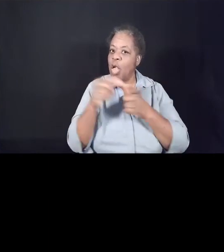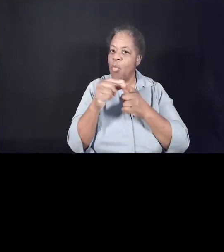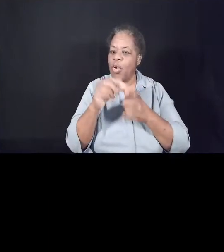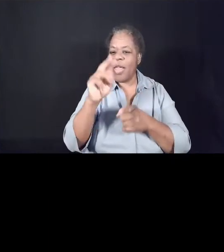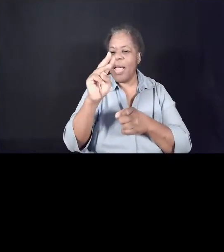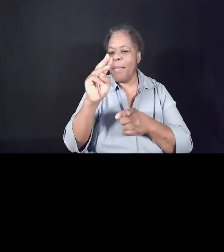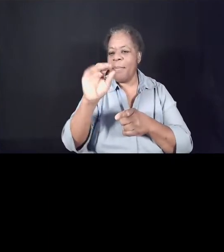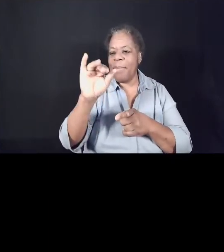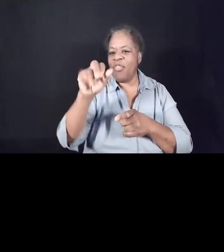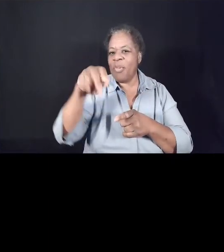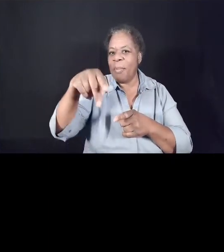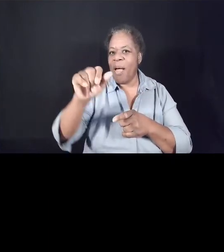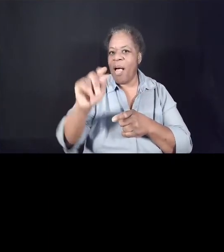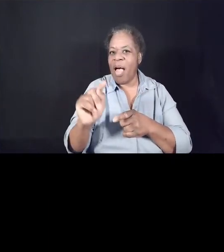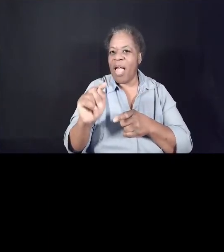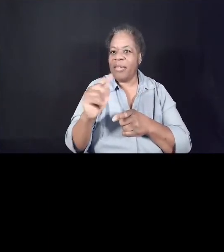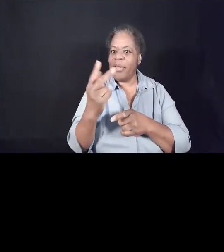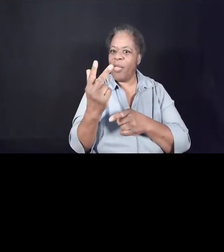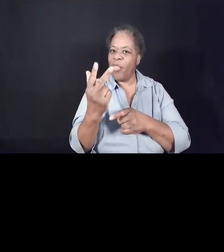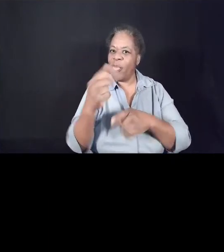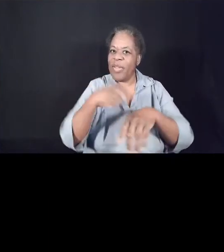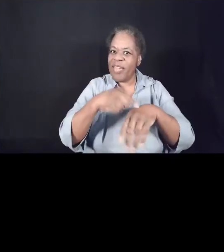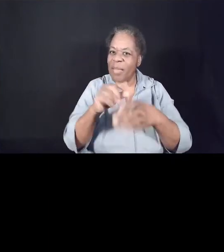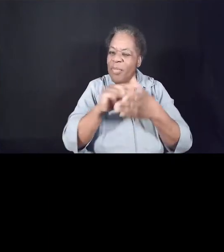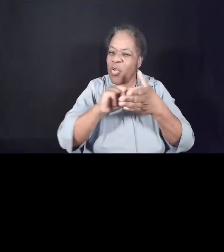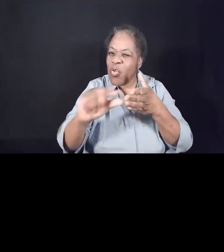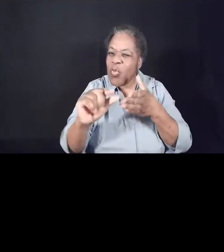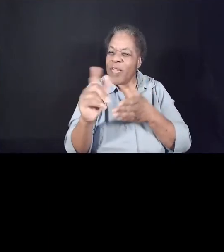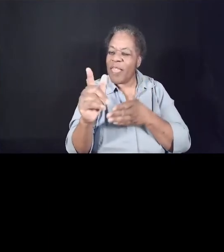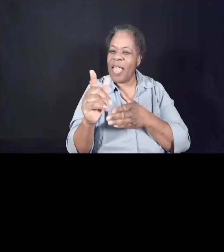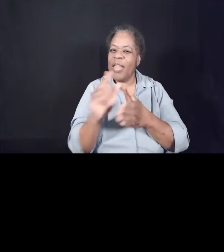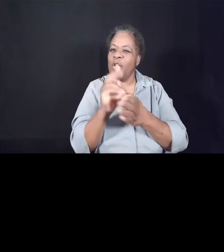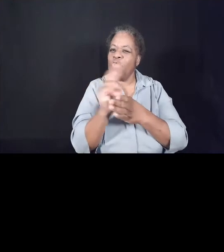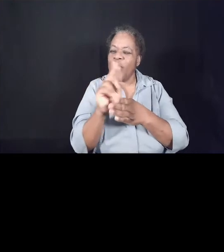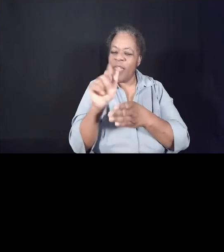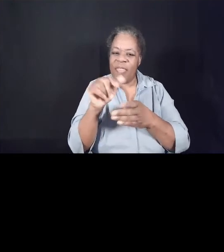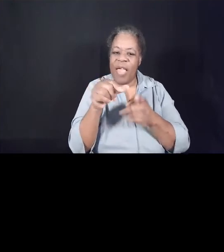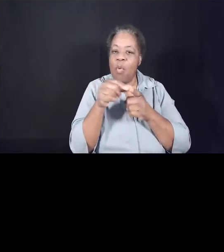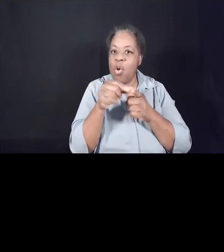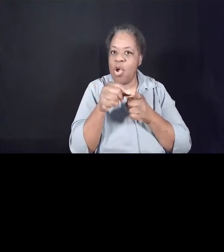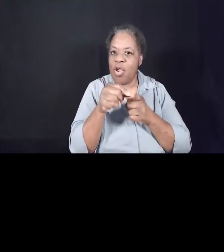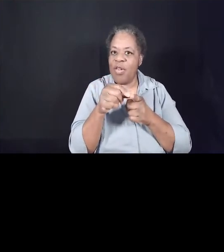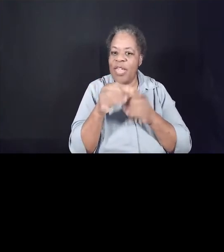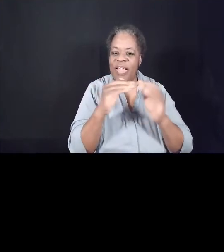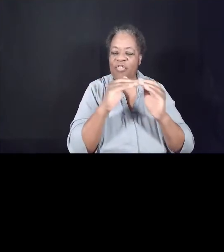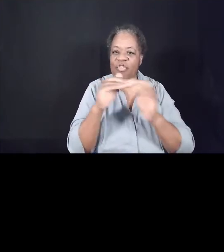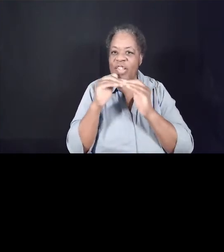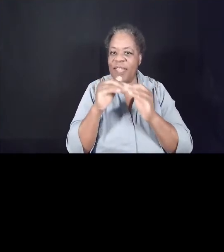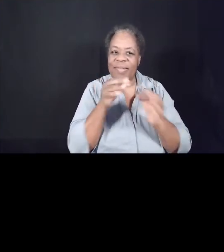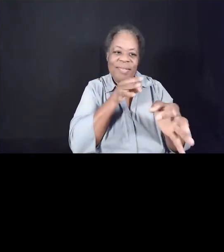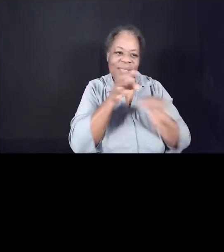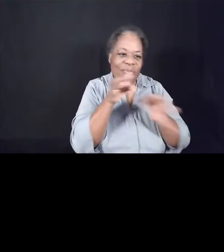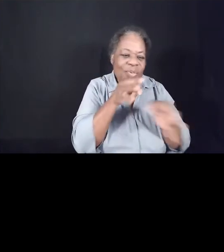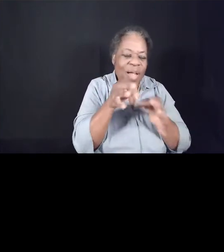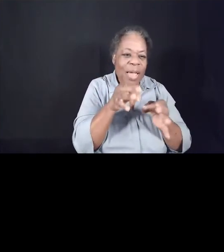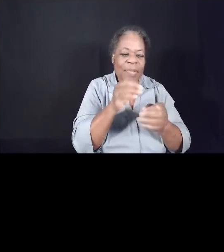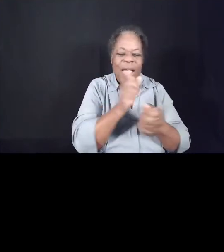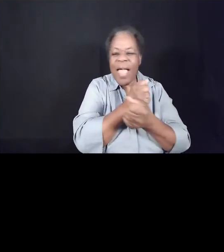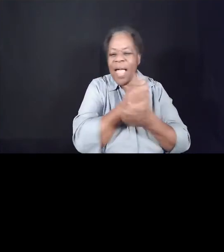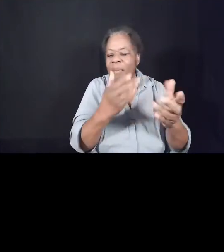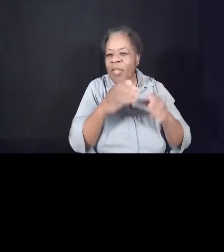He uses it three times in these few verses. It describes everything being done right.